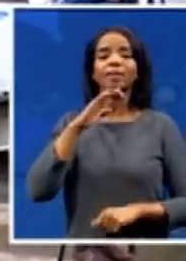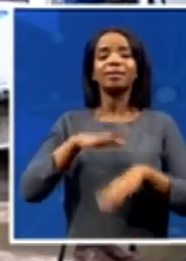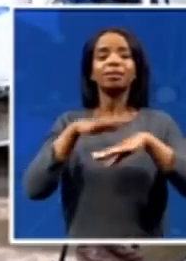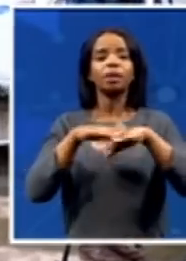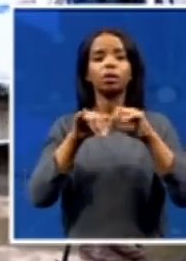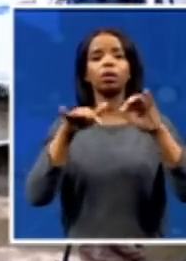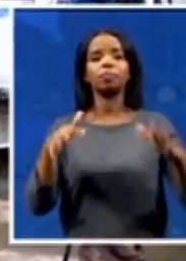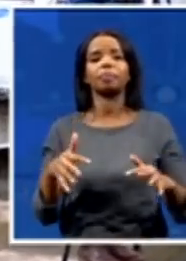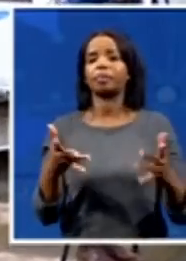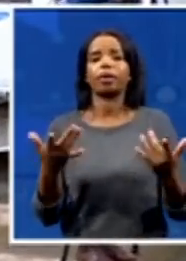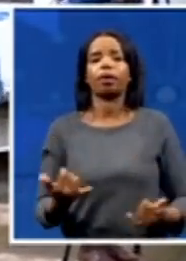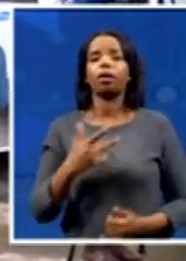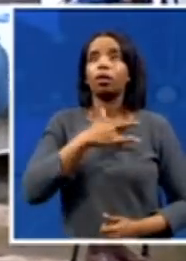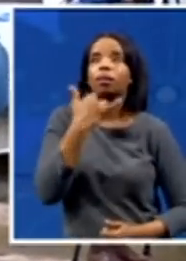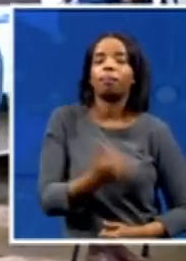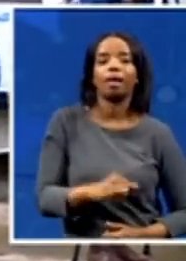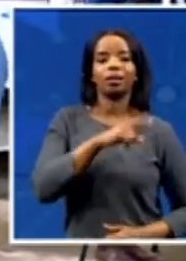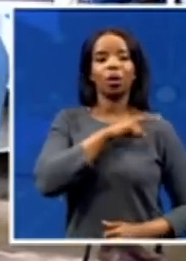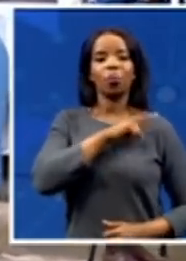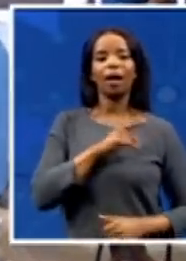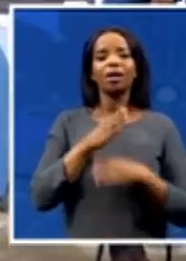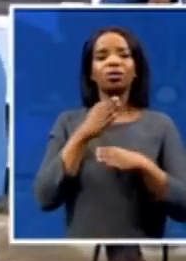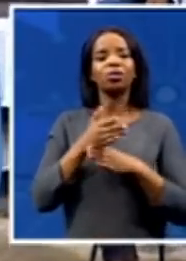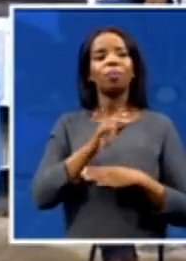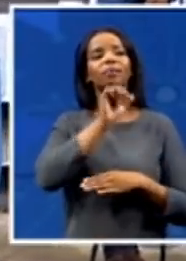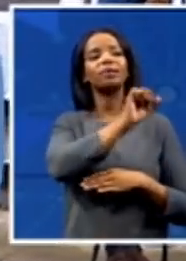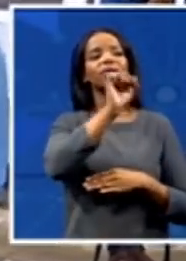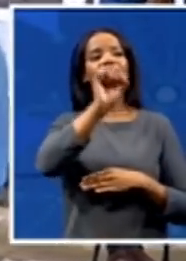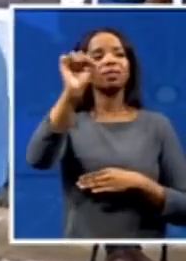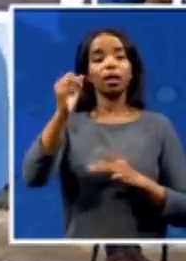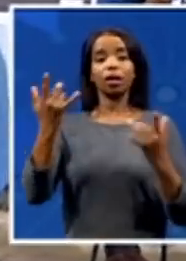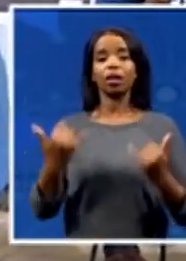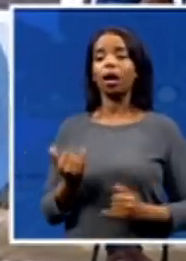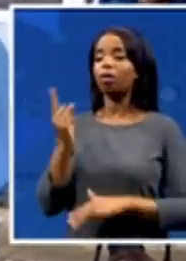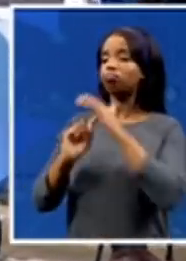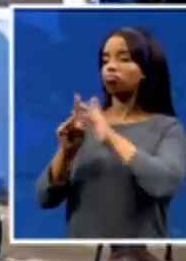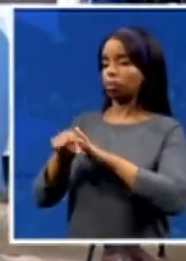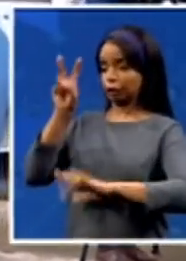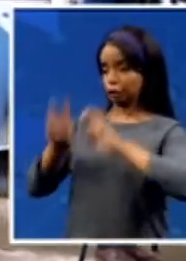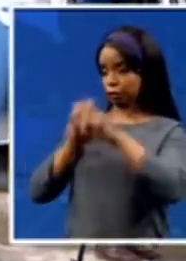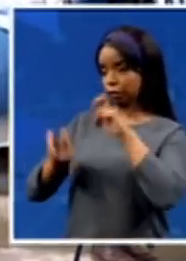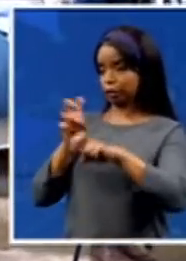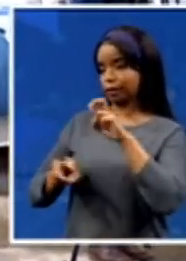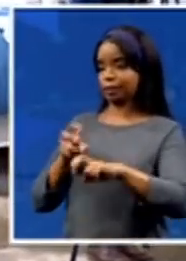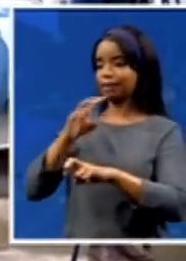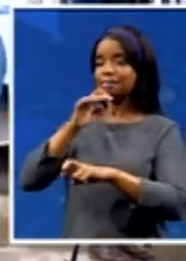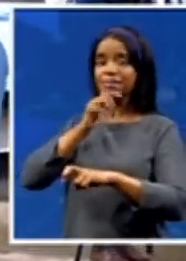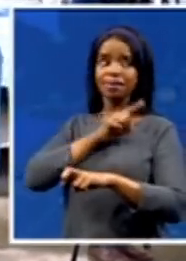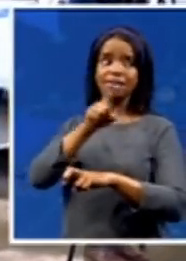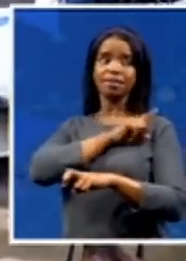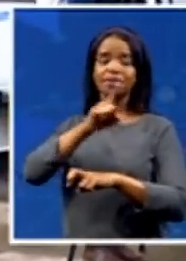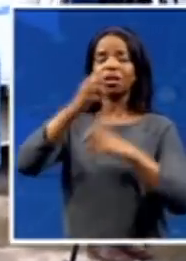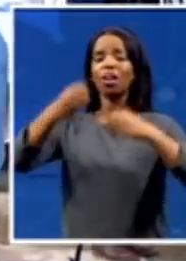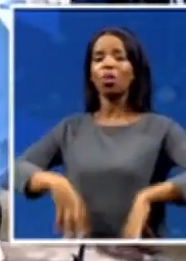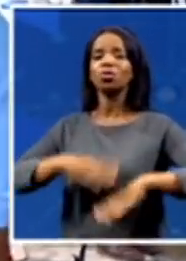steal, you are shading away jobs. It's not only about you taking some goods, but also we are having a challenge